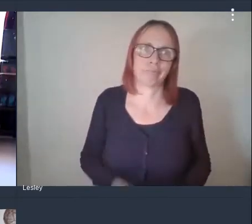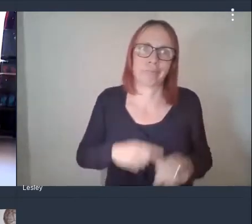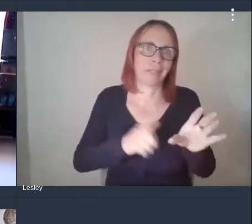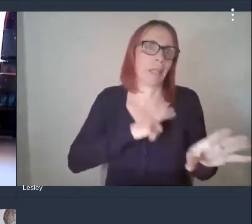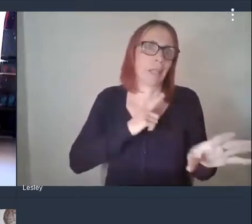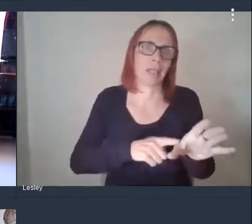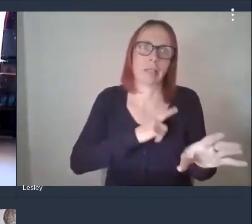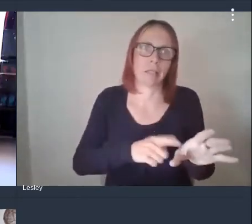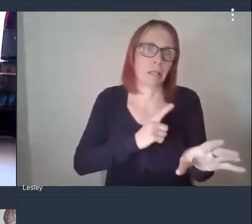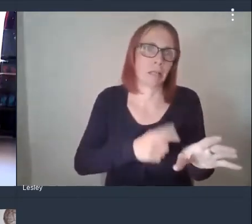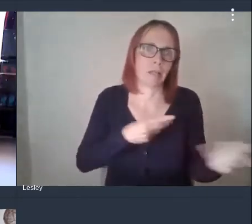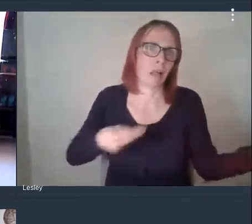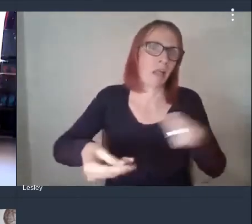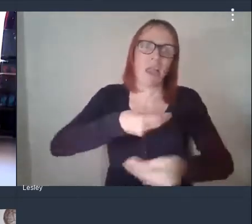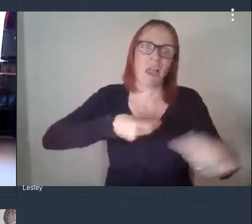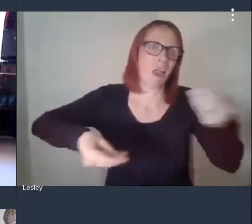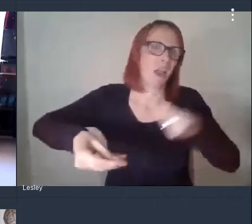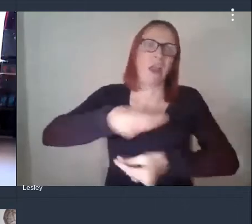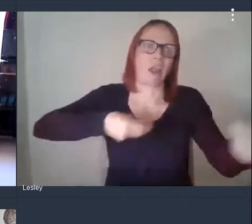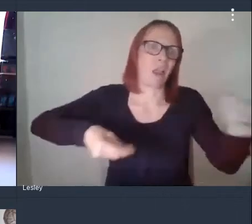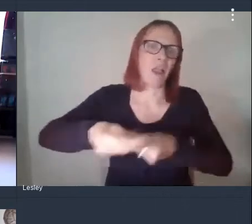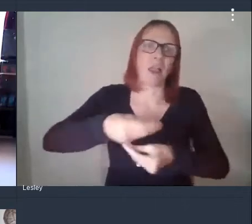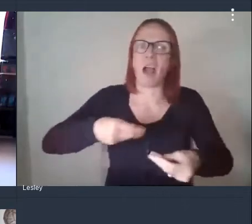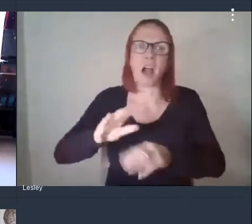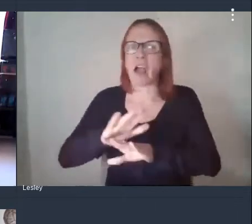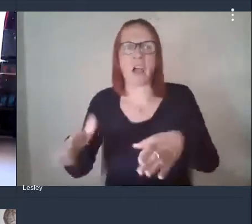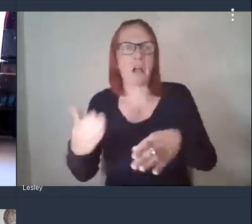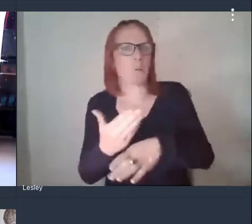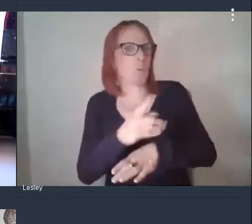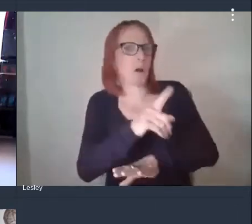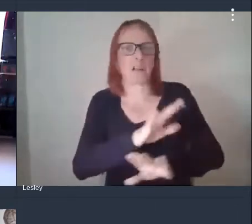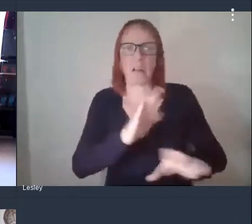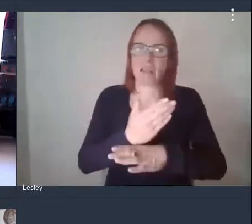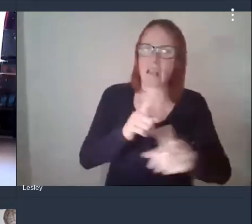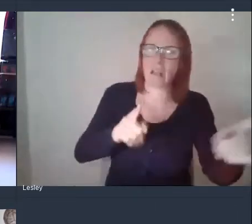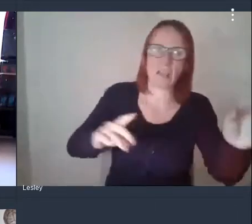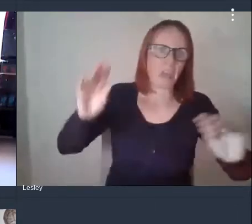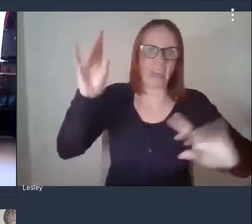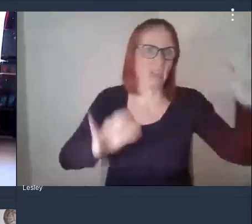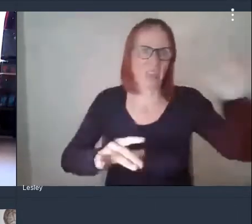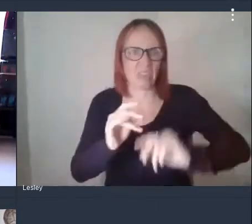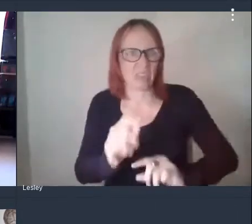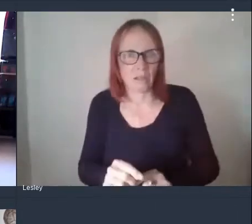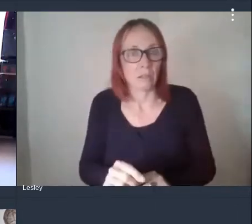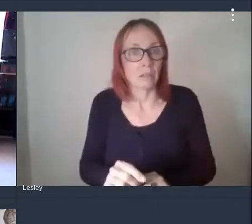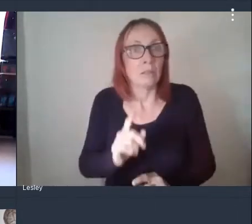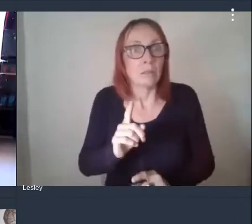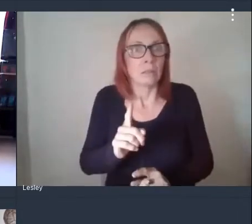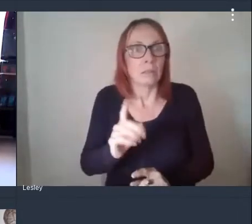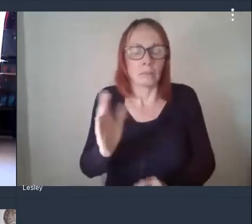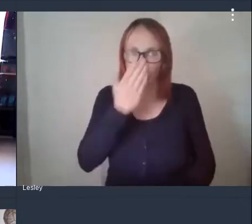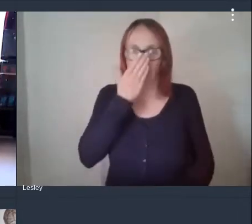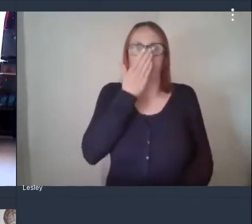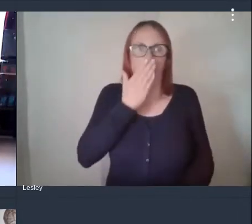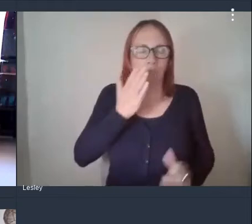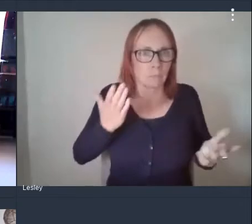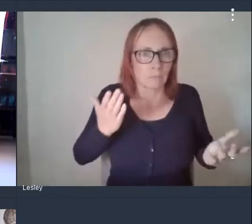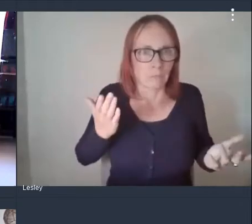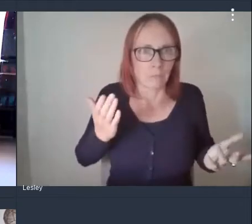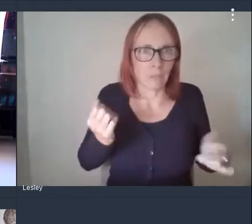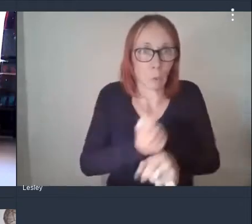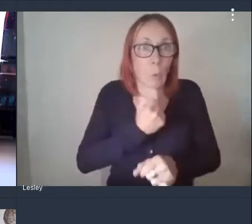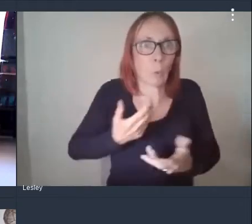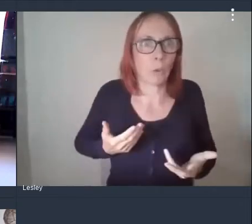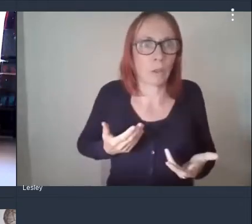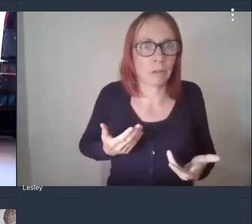up with a plan and everybody we argued no that won't work and everybody were against it but because we had to and we achieved